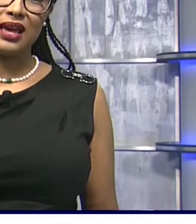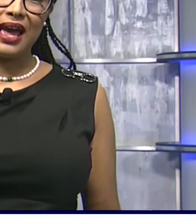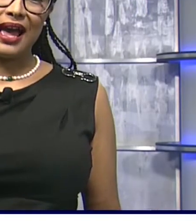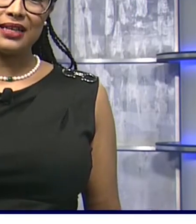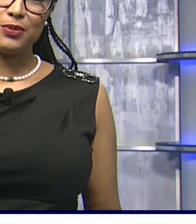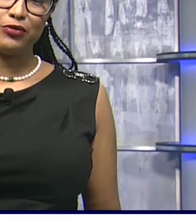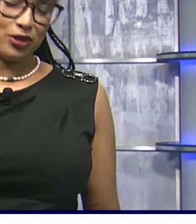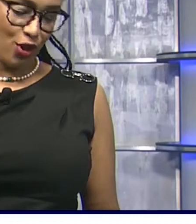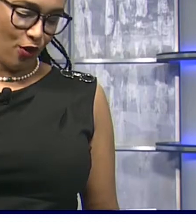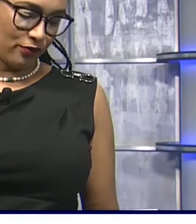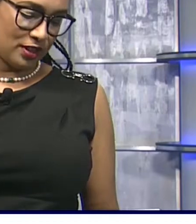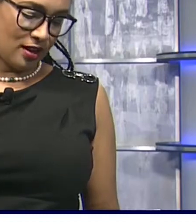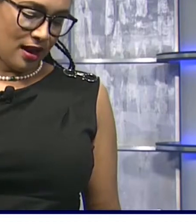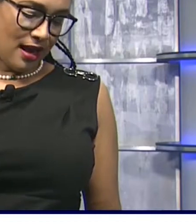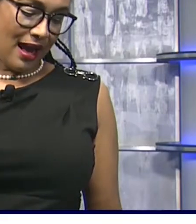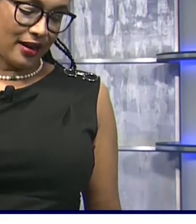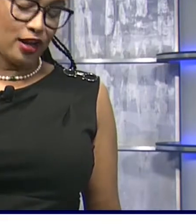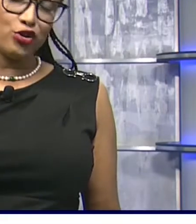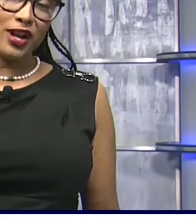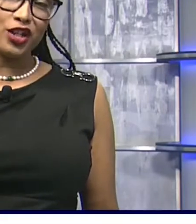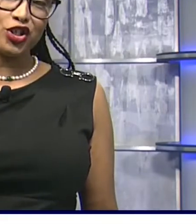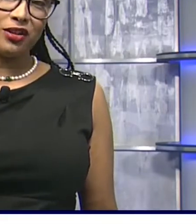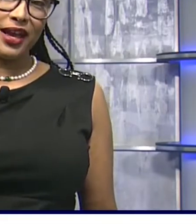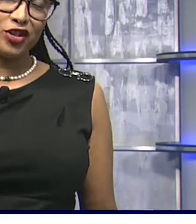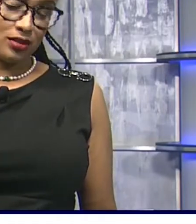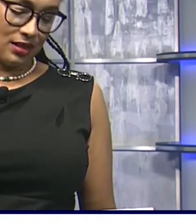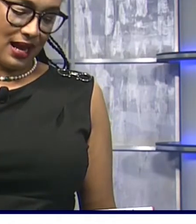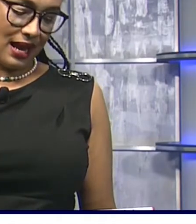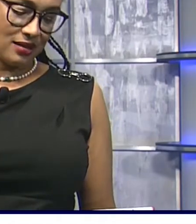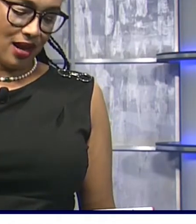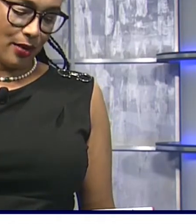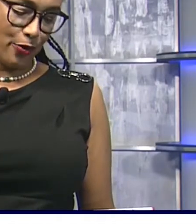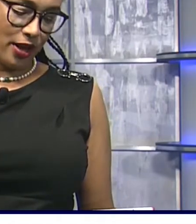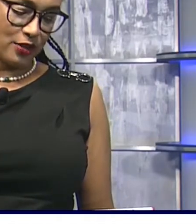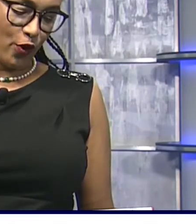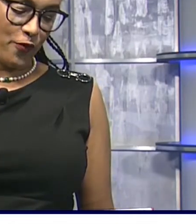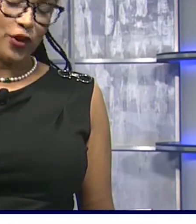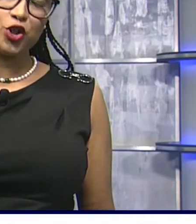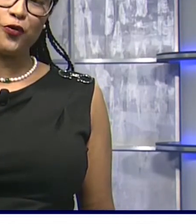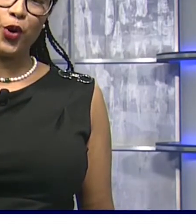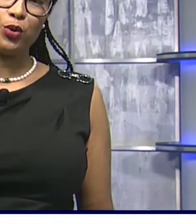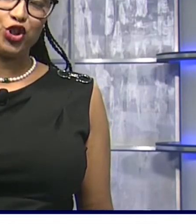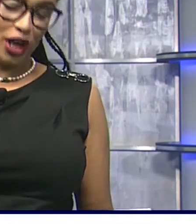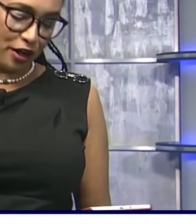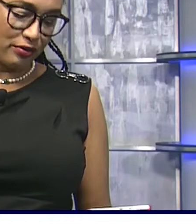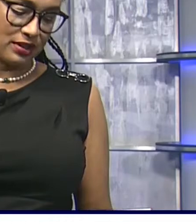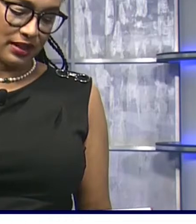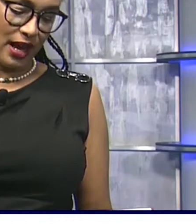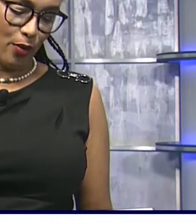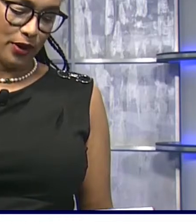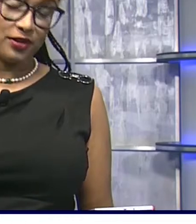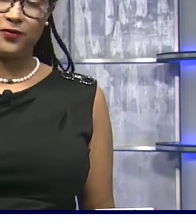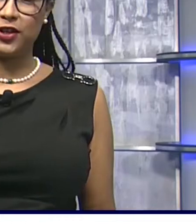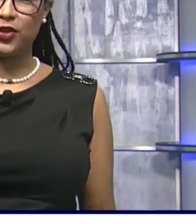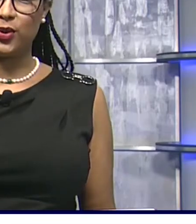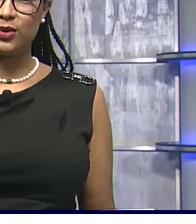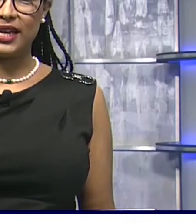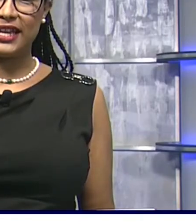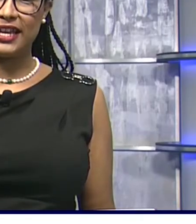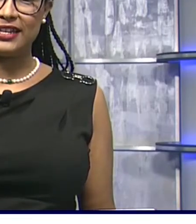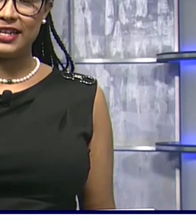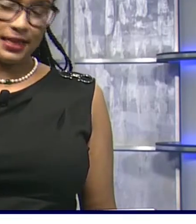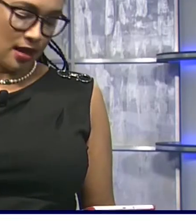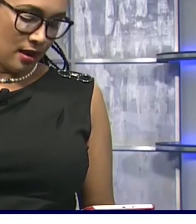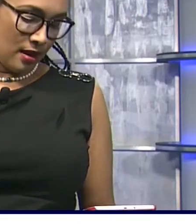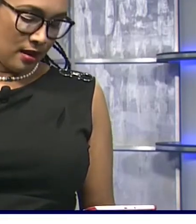hours has been resolved. An international agency has high praise for fisher folk generously helping to feed those